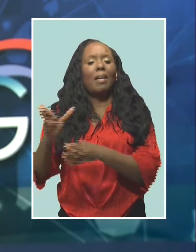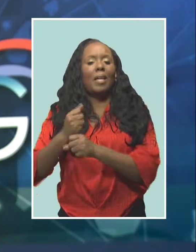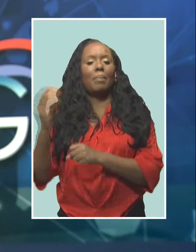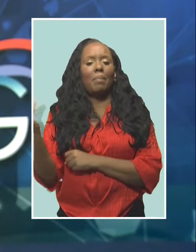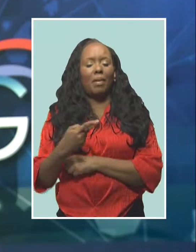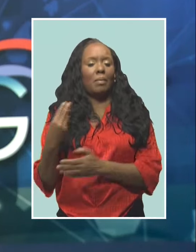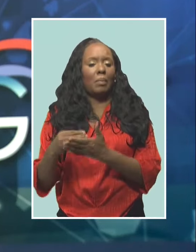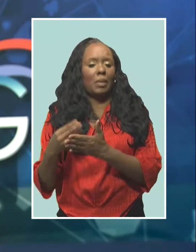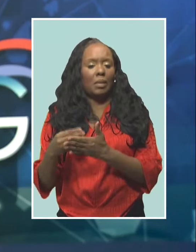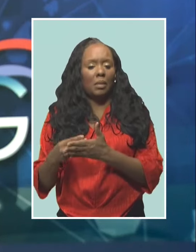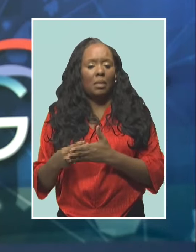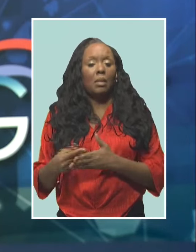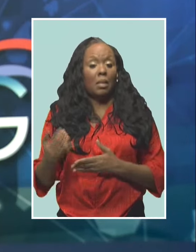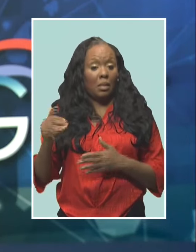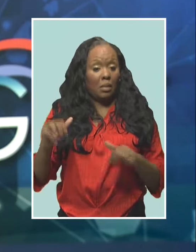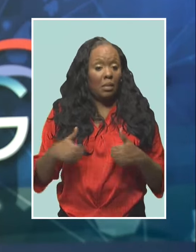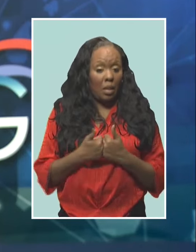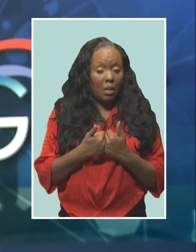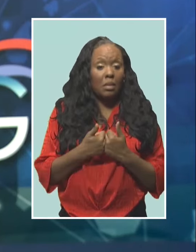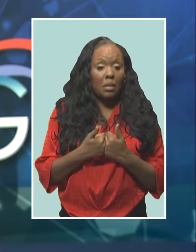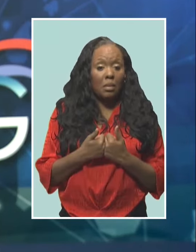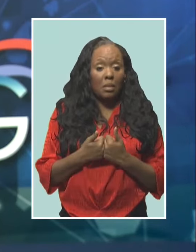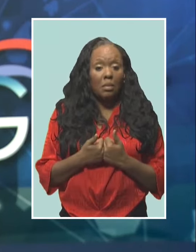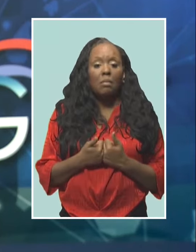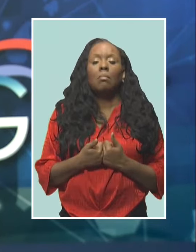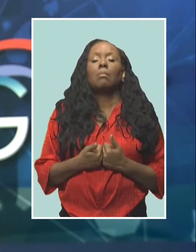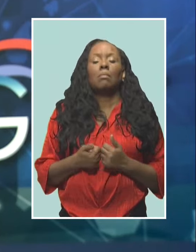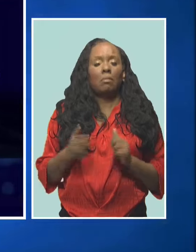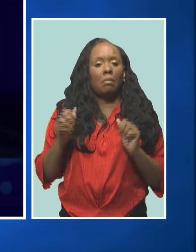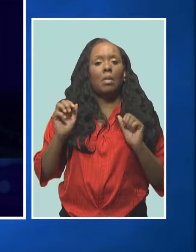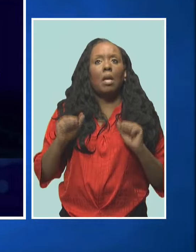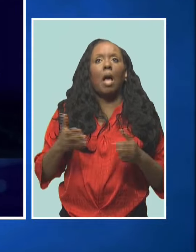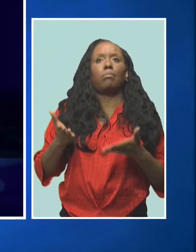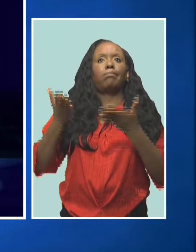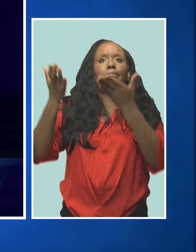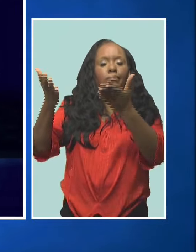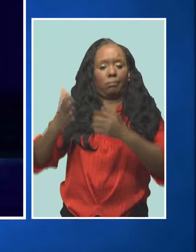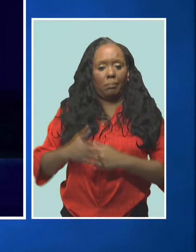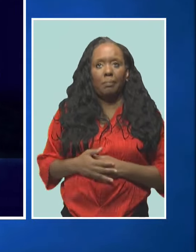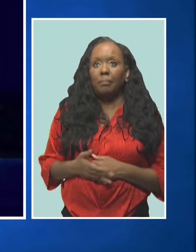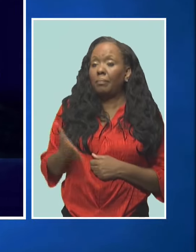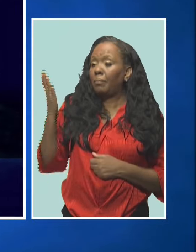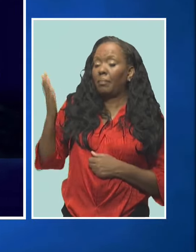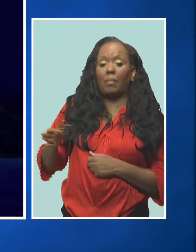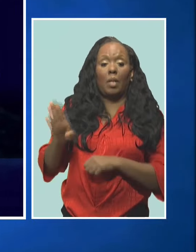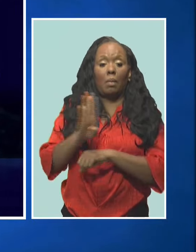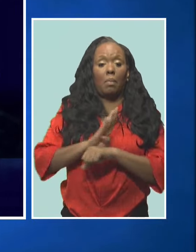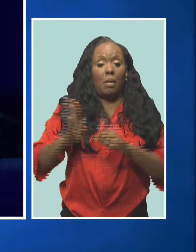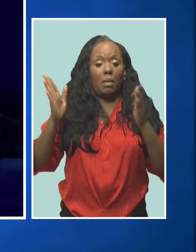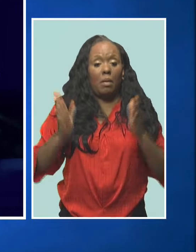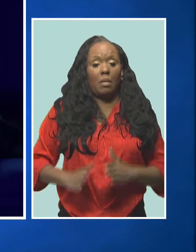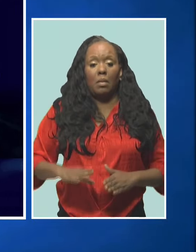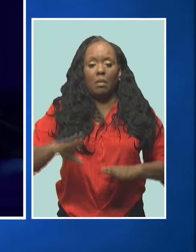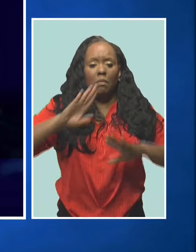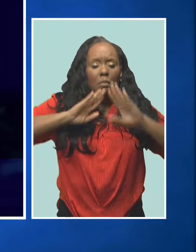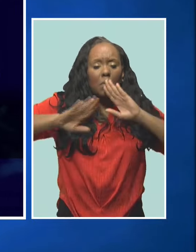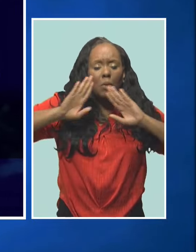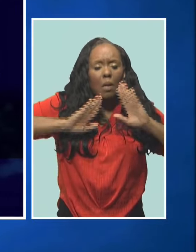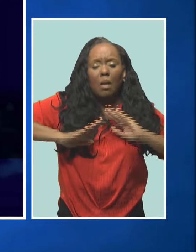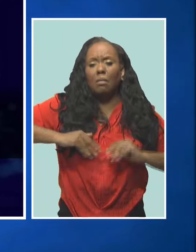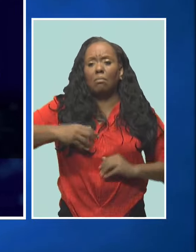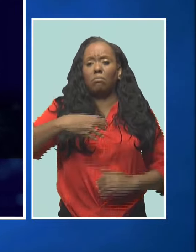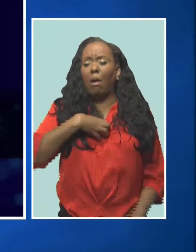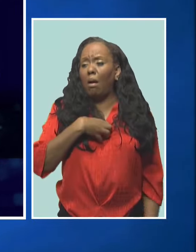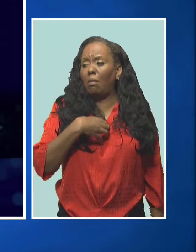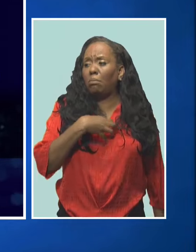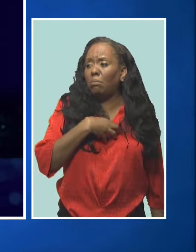to if they're presented with any challenges in this respect. Barbados are frustrated. They are complaining about